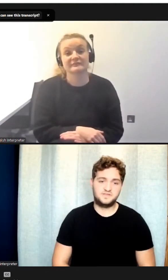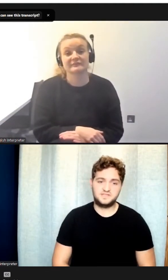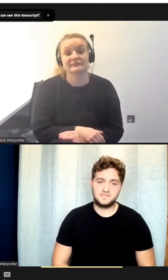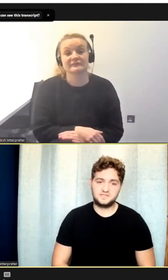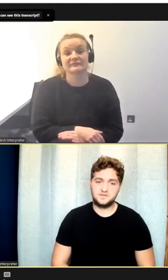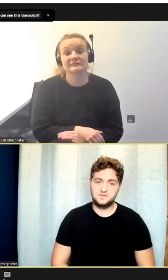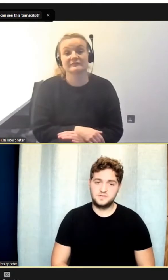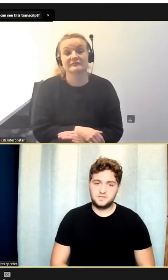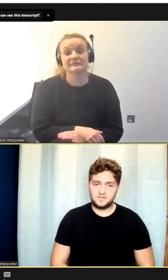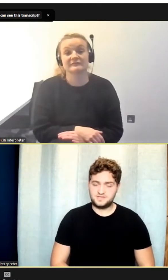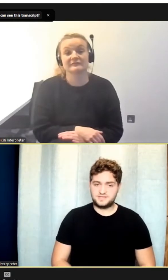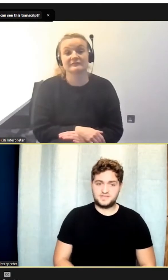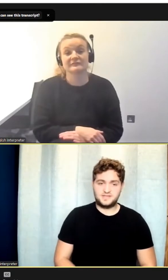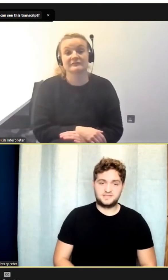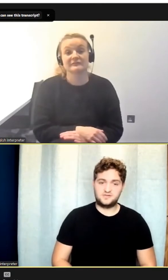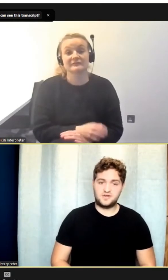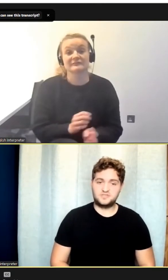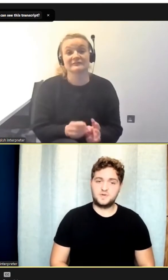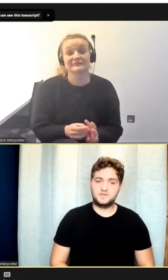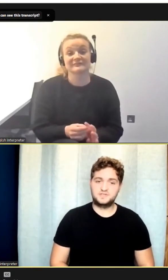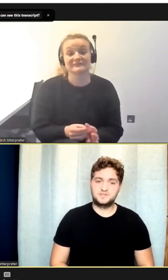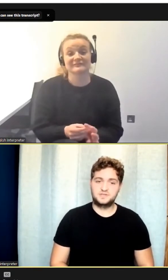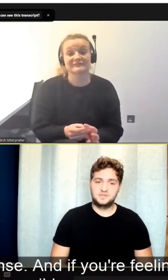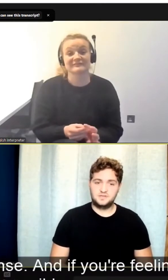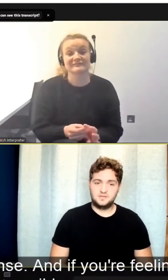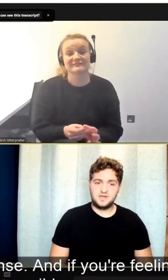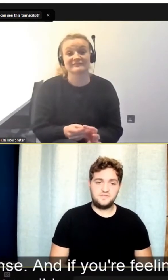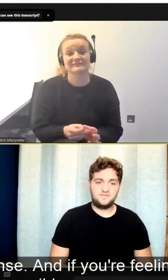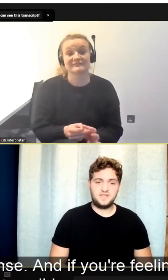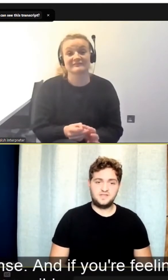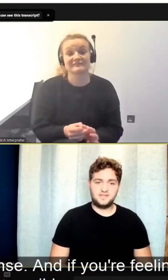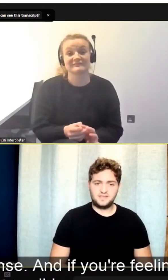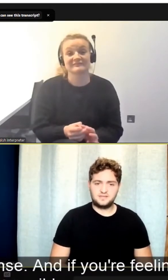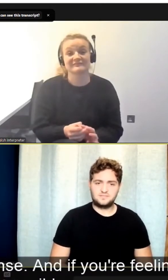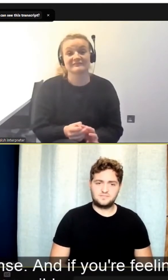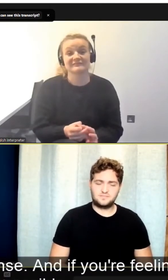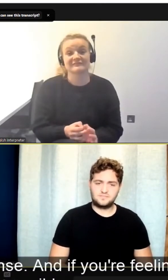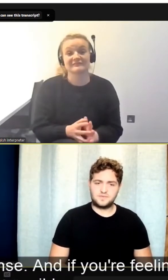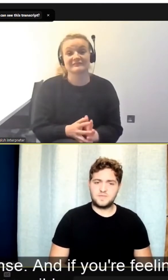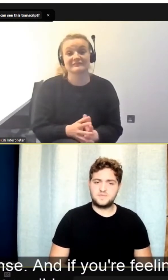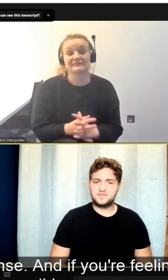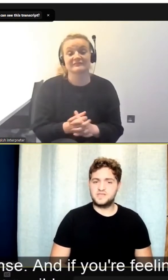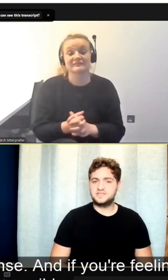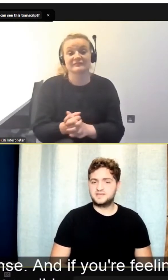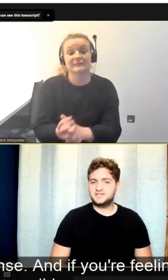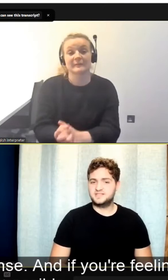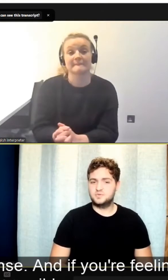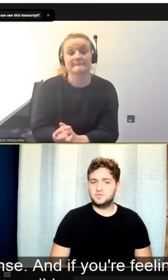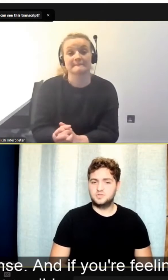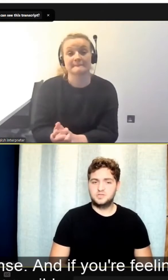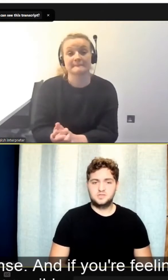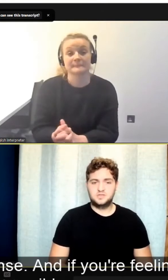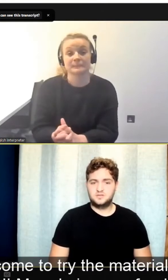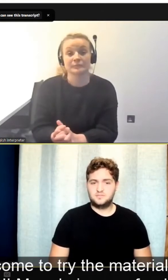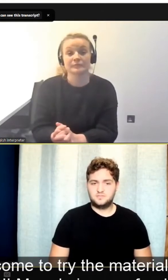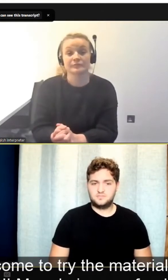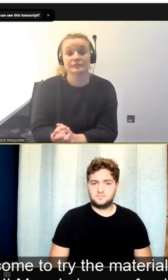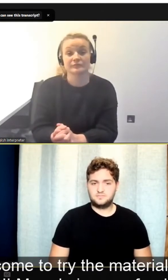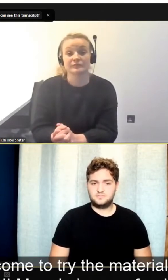Yeah, fantastic, so that's a great response. And if you're feeling like maybe something isn't accessible,